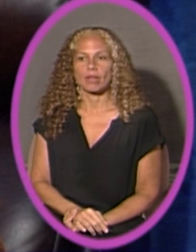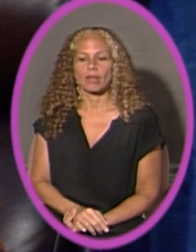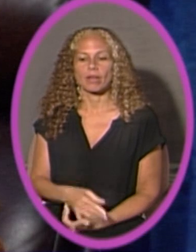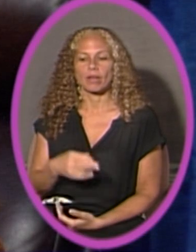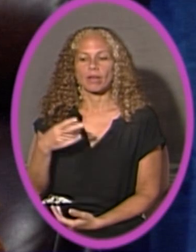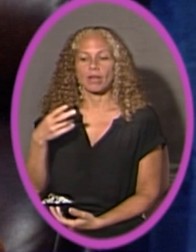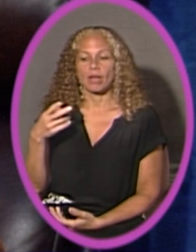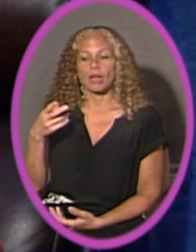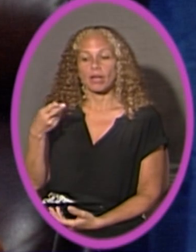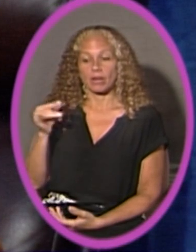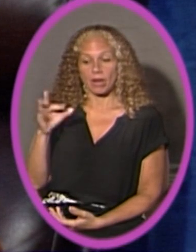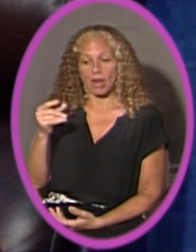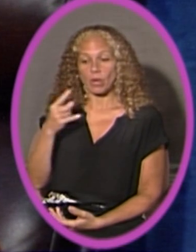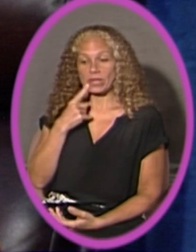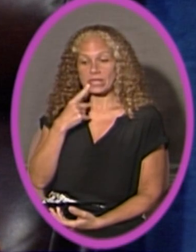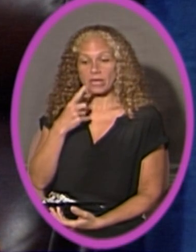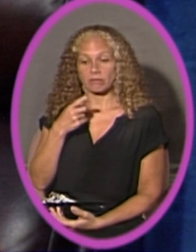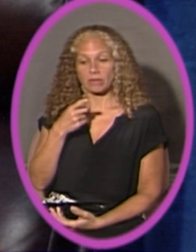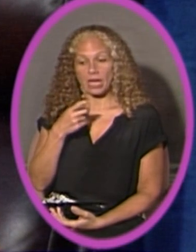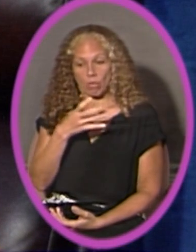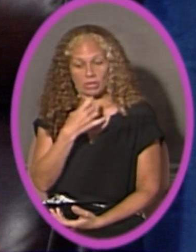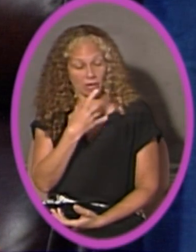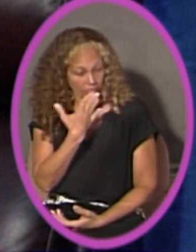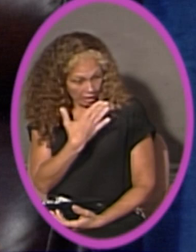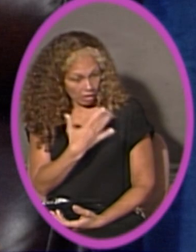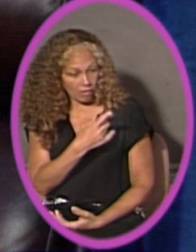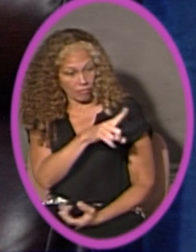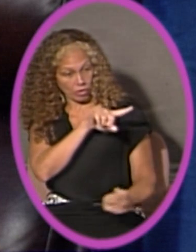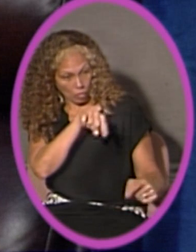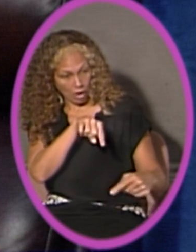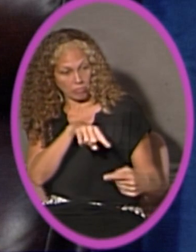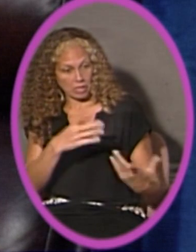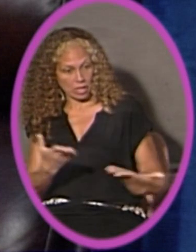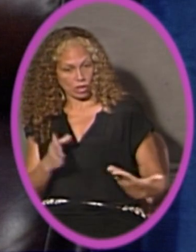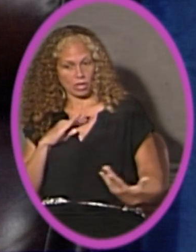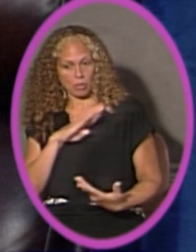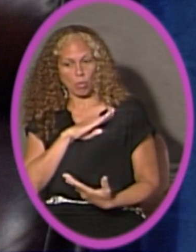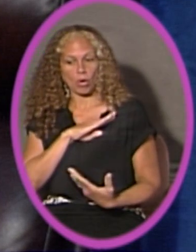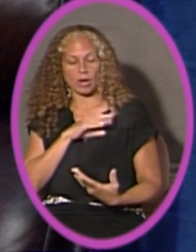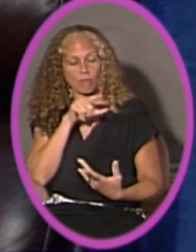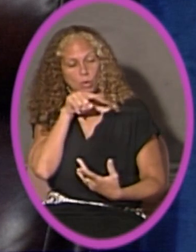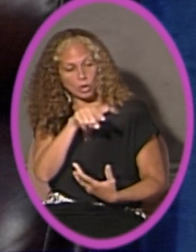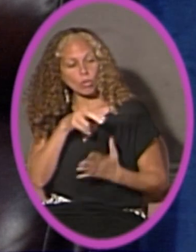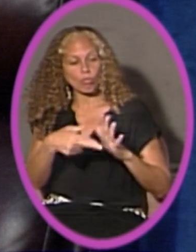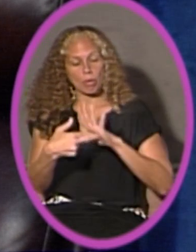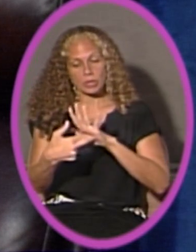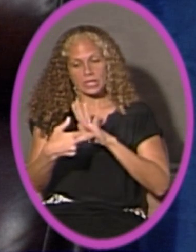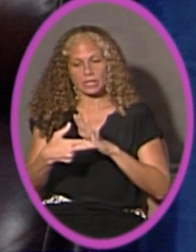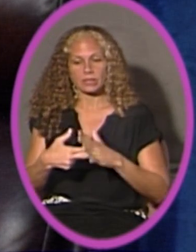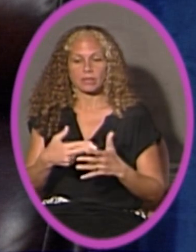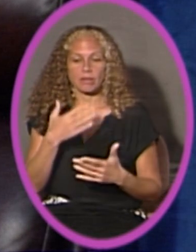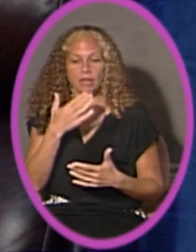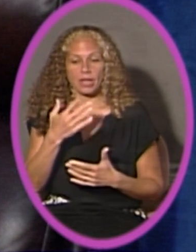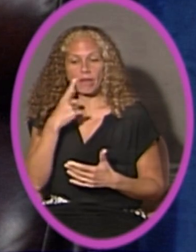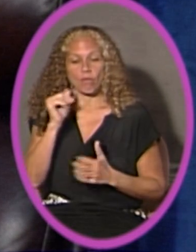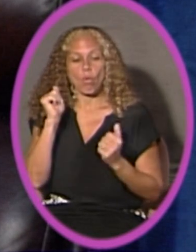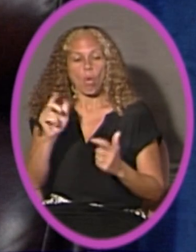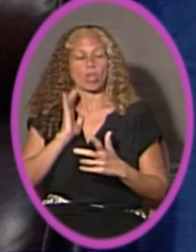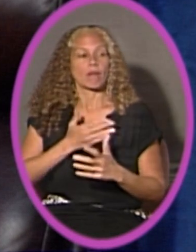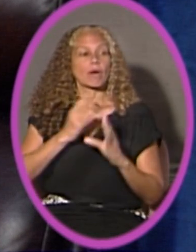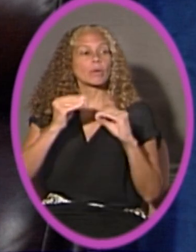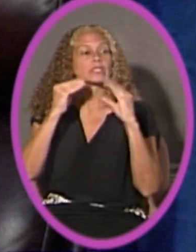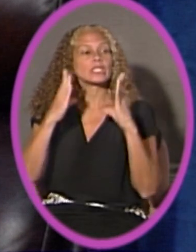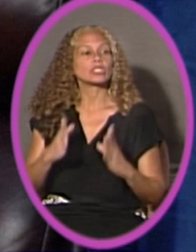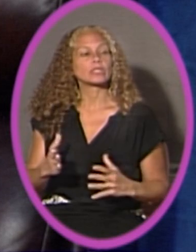thank you for being here at our board meeting and what you represent, Ms. Carla Matz, on behalf of all of our teachers. So,